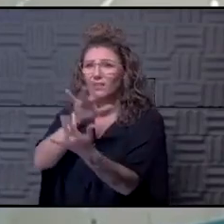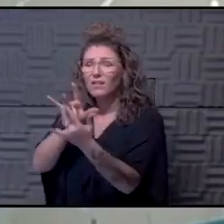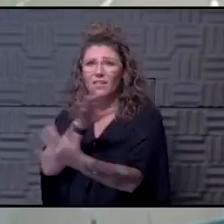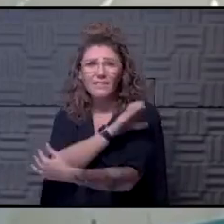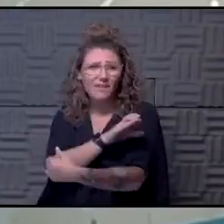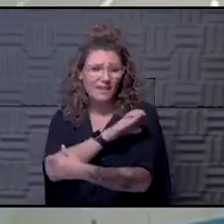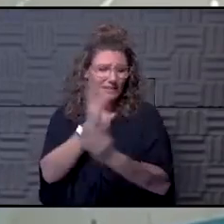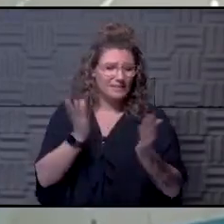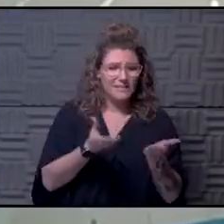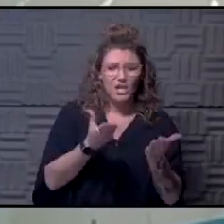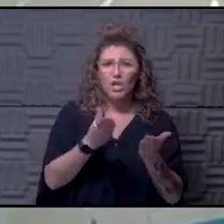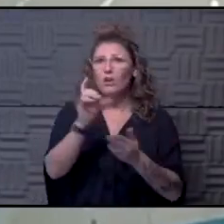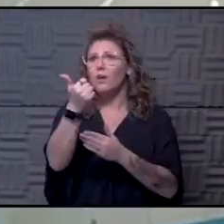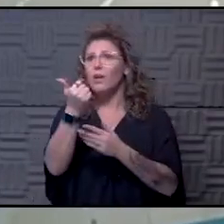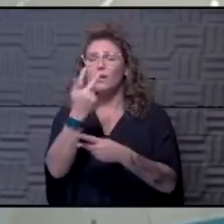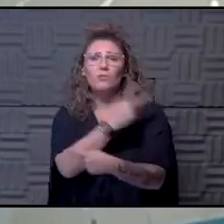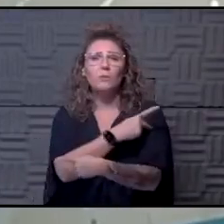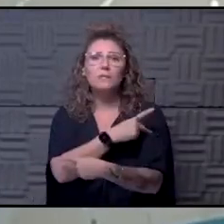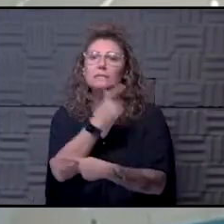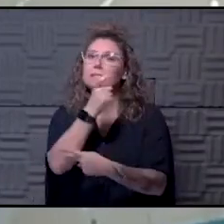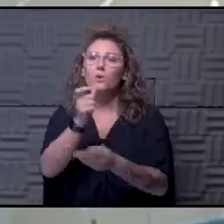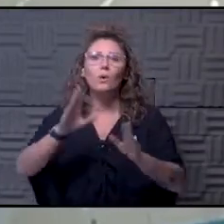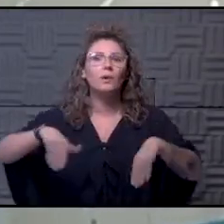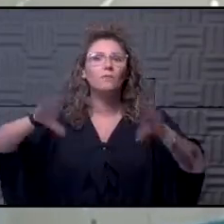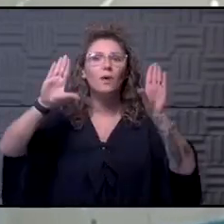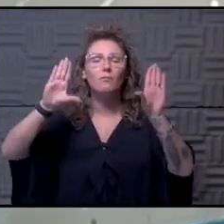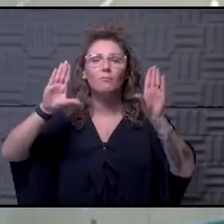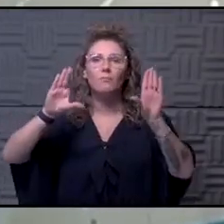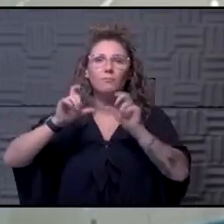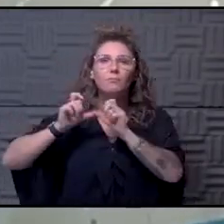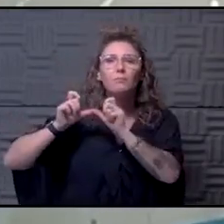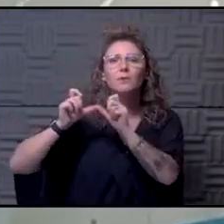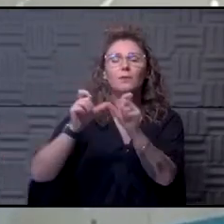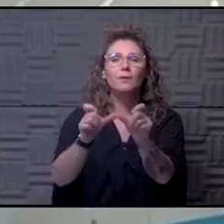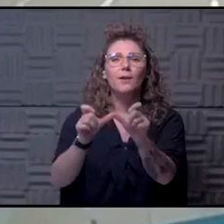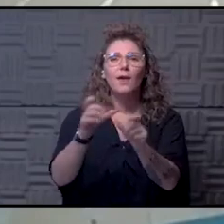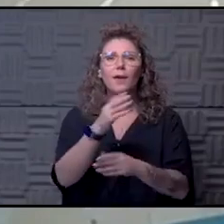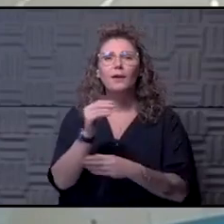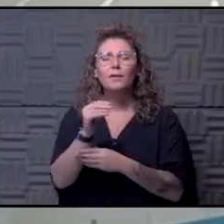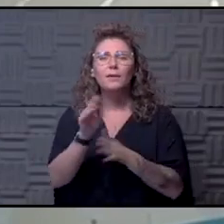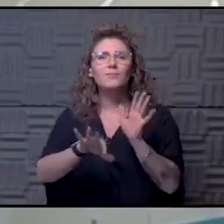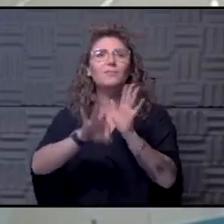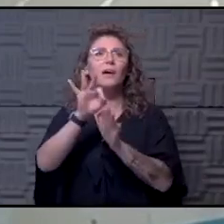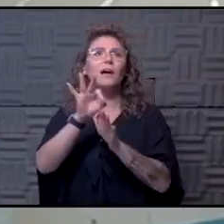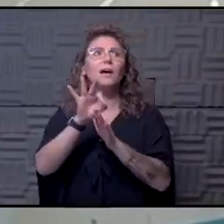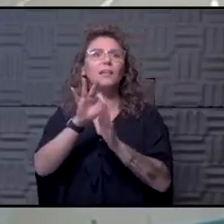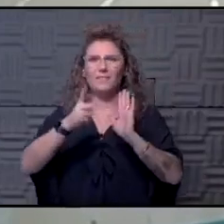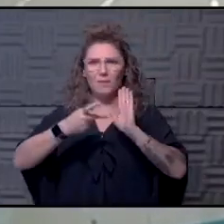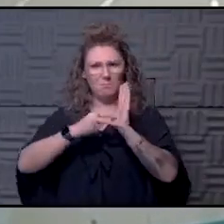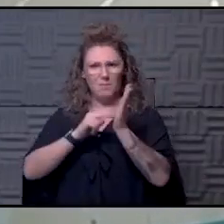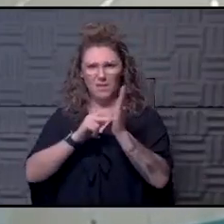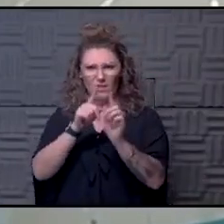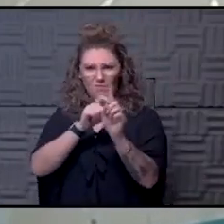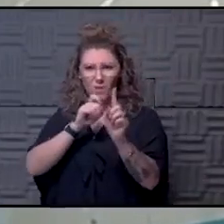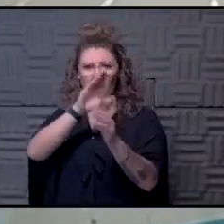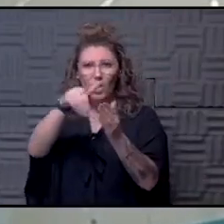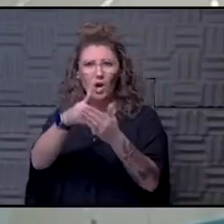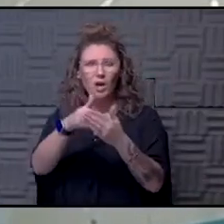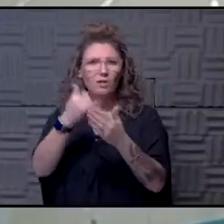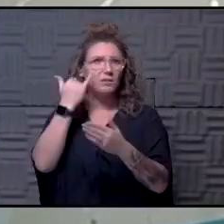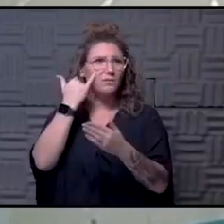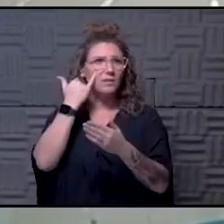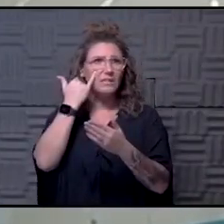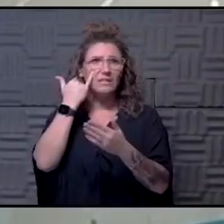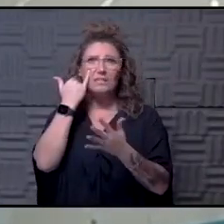elsewhere and don't give up, keep moving forward and find some sort of meaning in this, you know, whether it's to improve